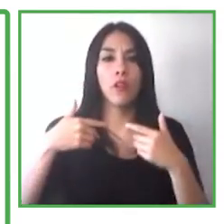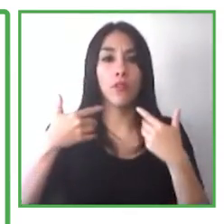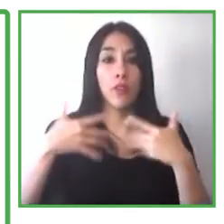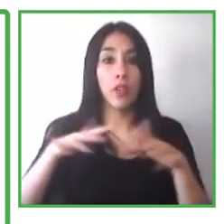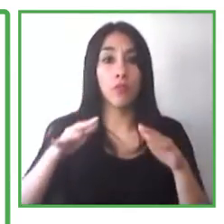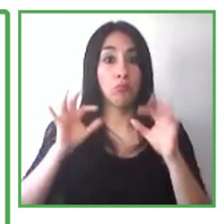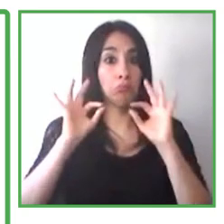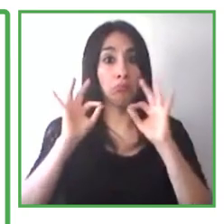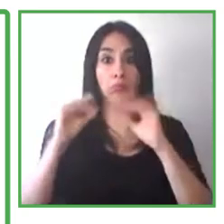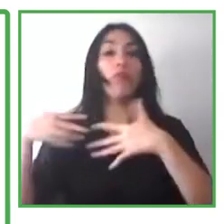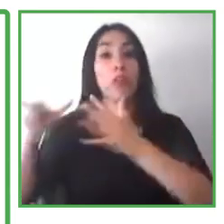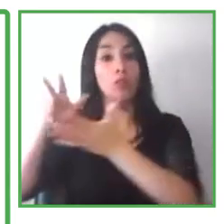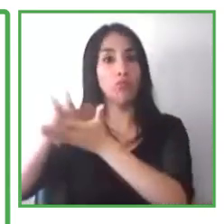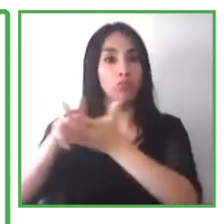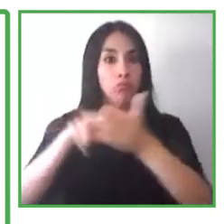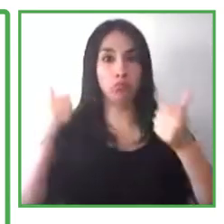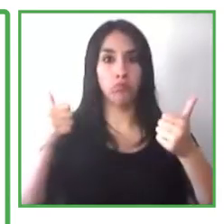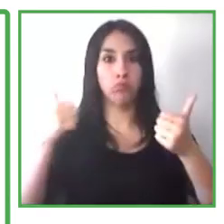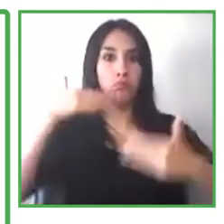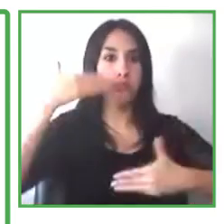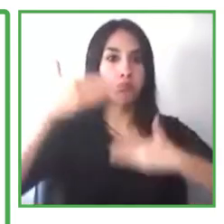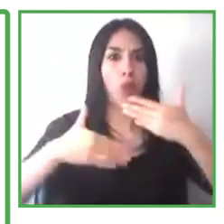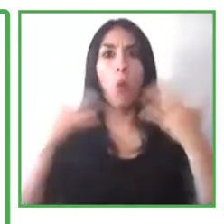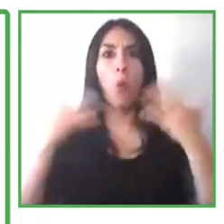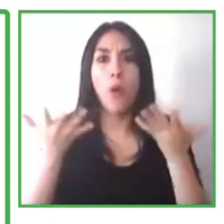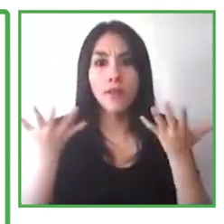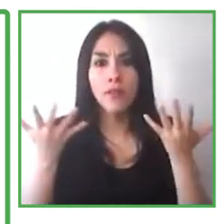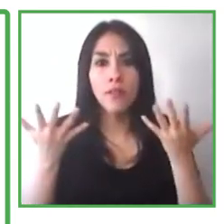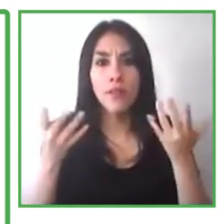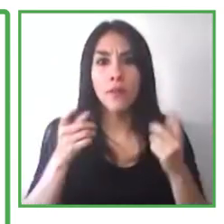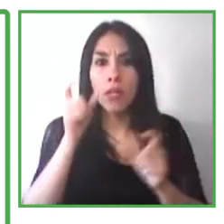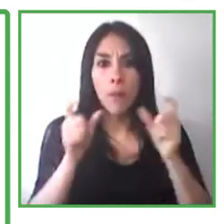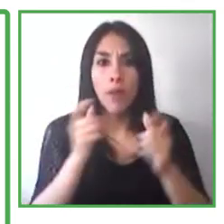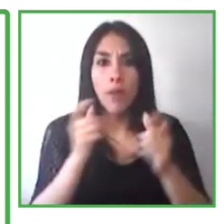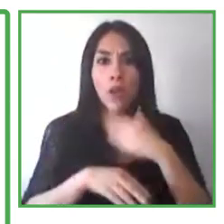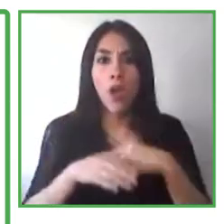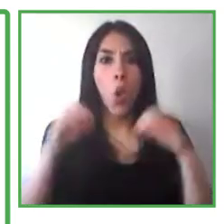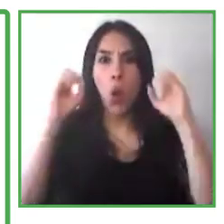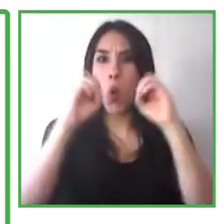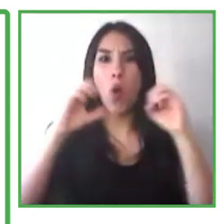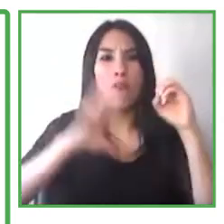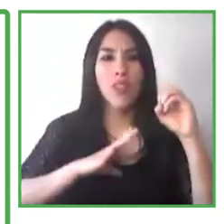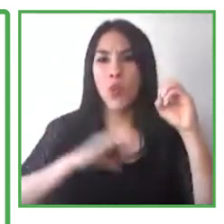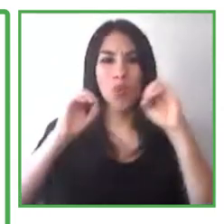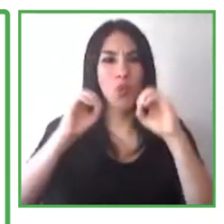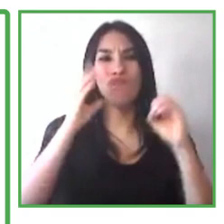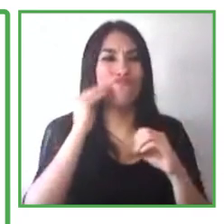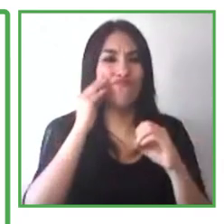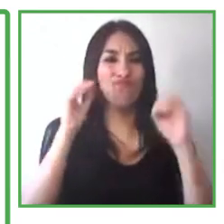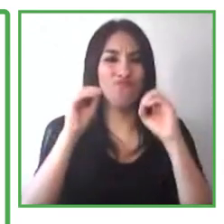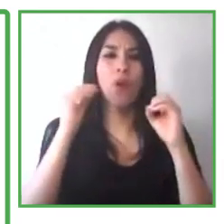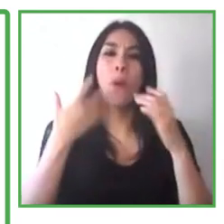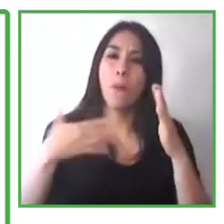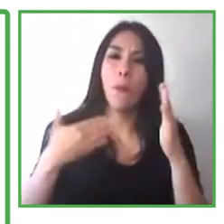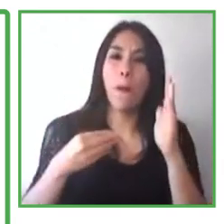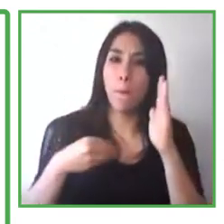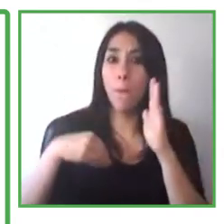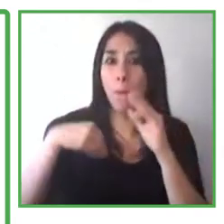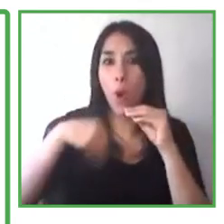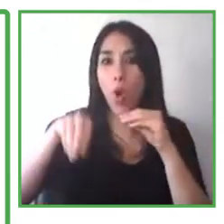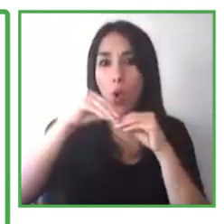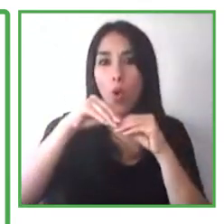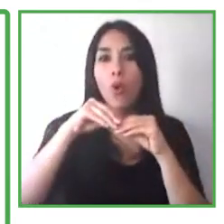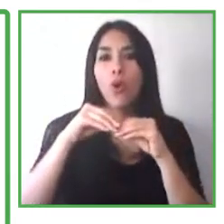secure meaningful jobs in IT. Most IT companies require a four-year degree in some